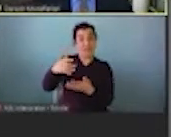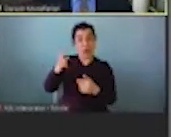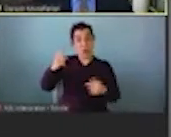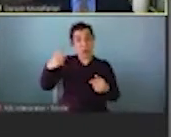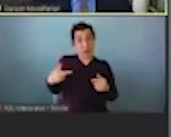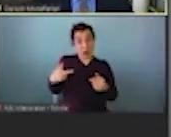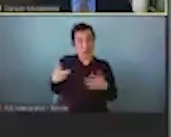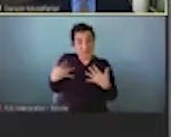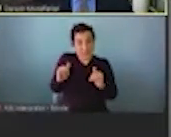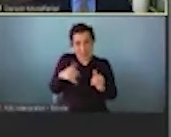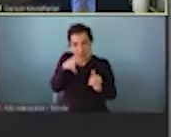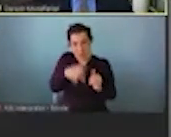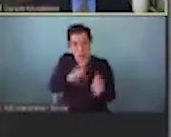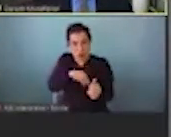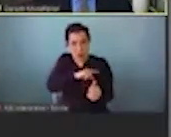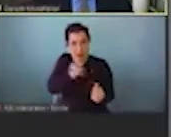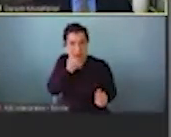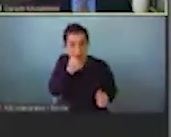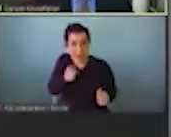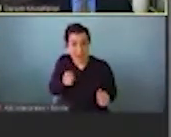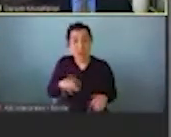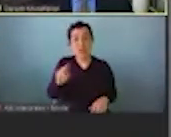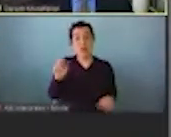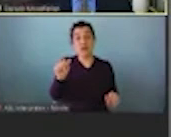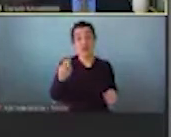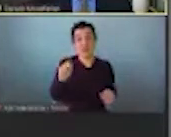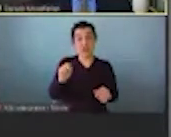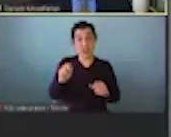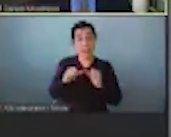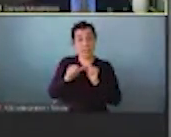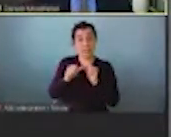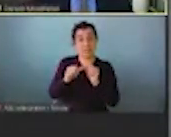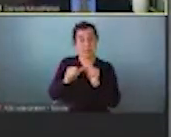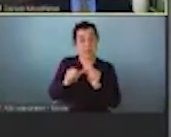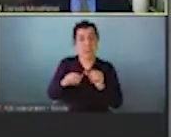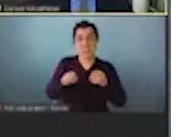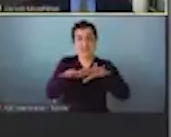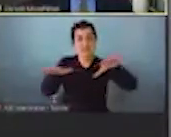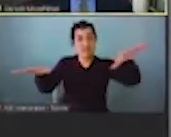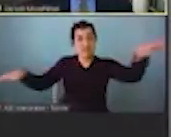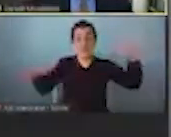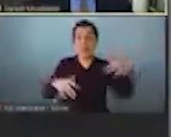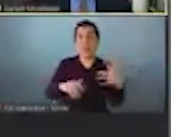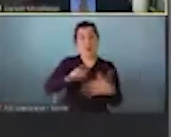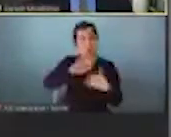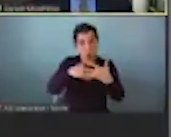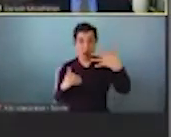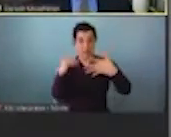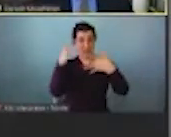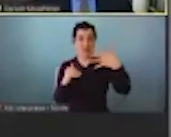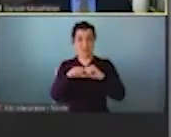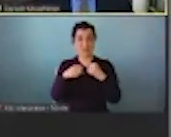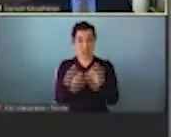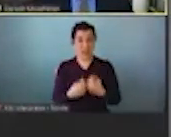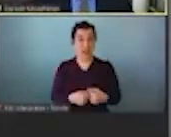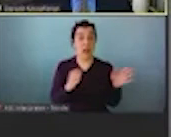a poor quality diet. And so nutrition security is plaguing all levels of society in our country. And if you